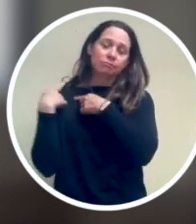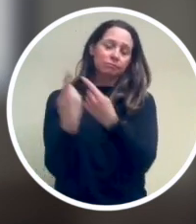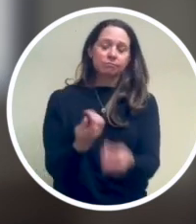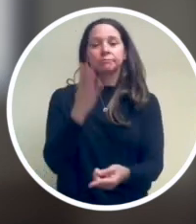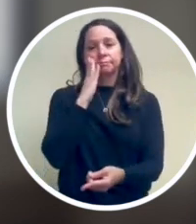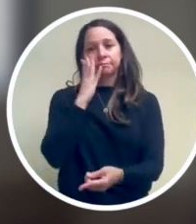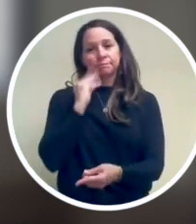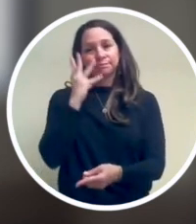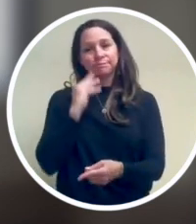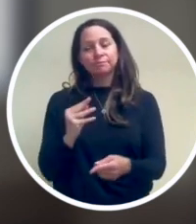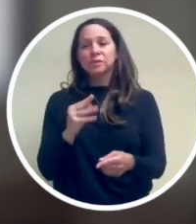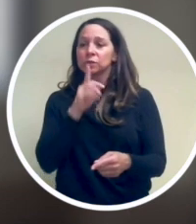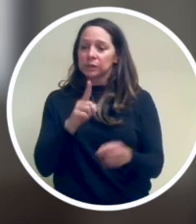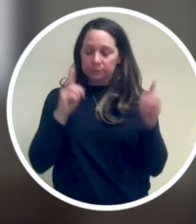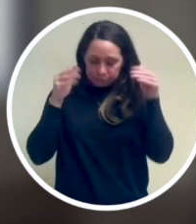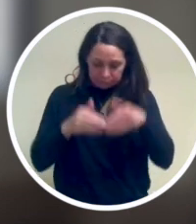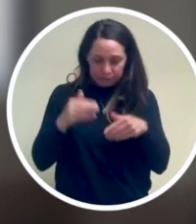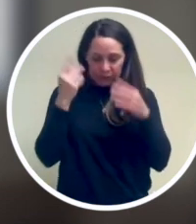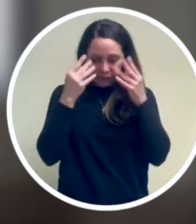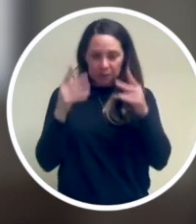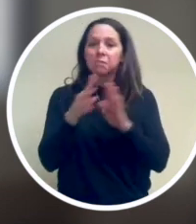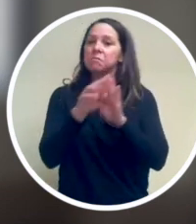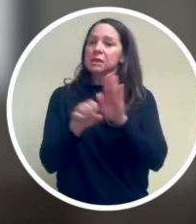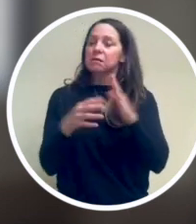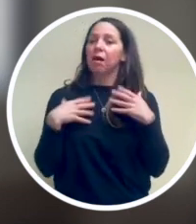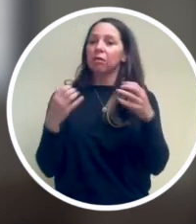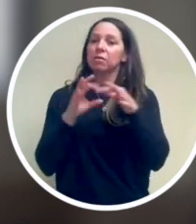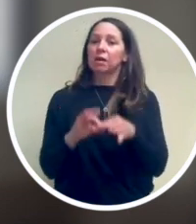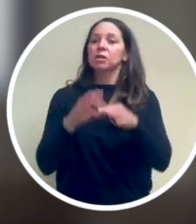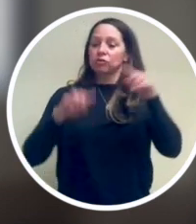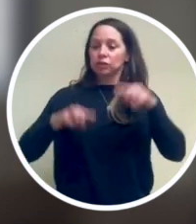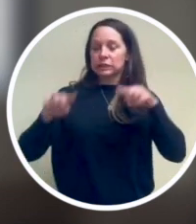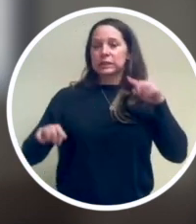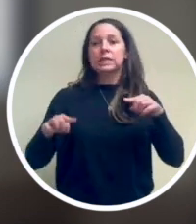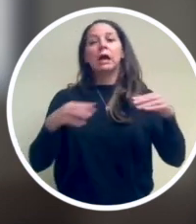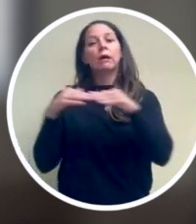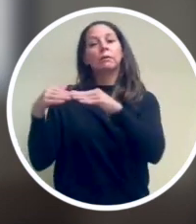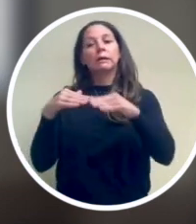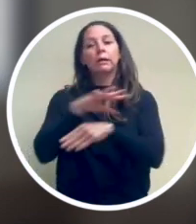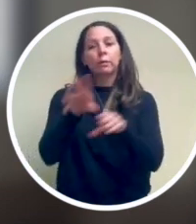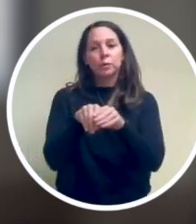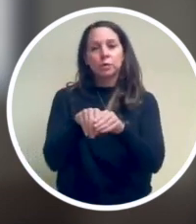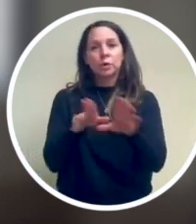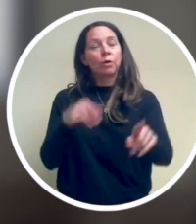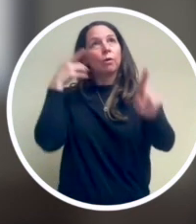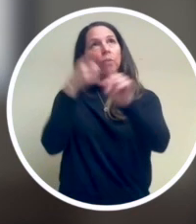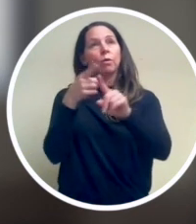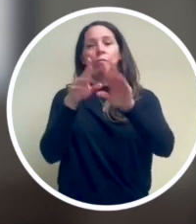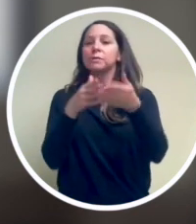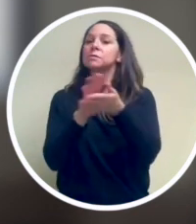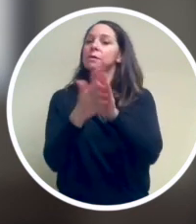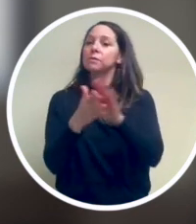It advanced my own thinking about the pace of Baystate Health's efforts around diversity, equity, and inclusion, and our journey toward being an